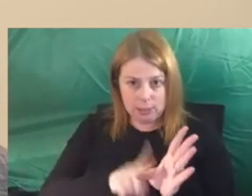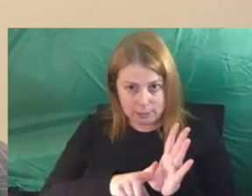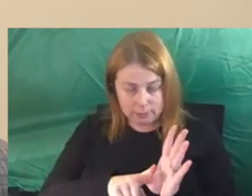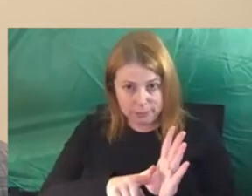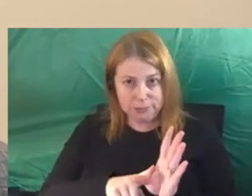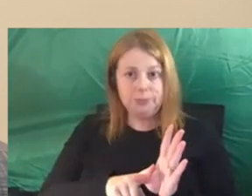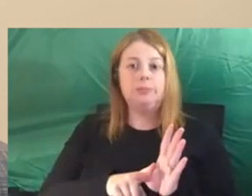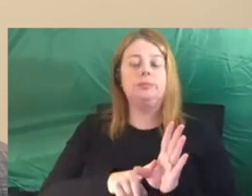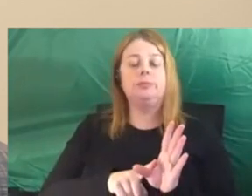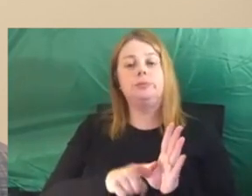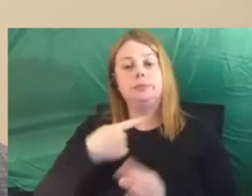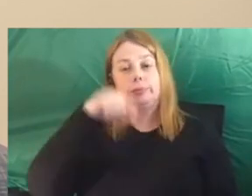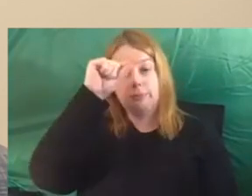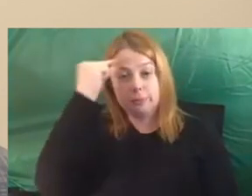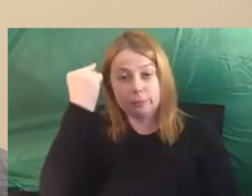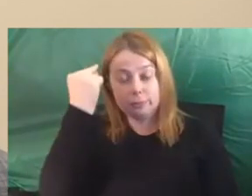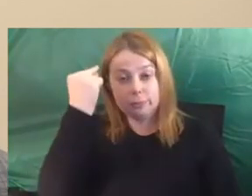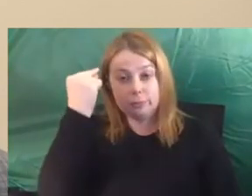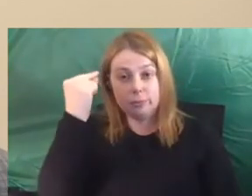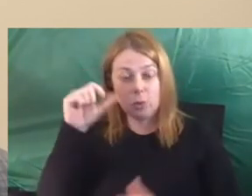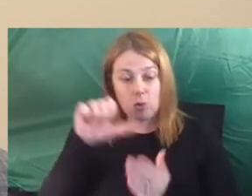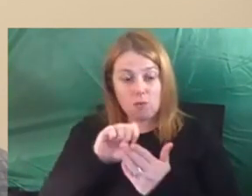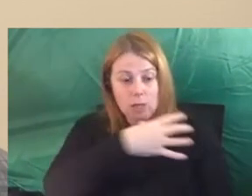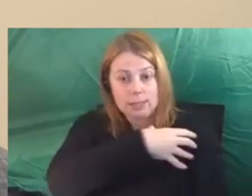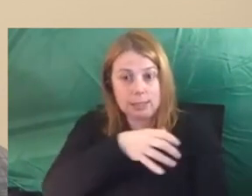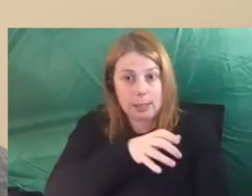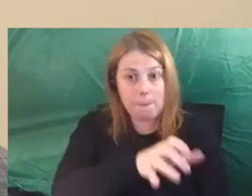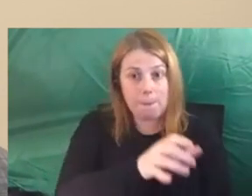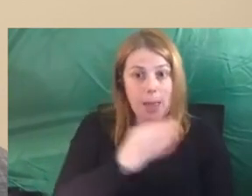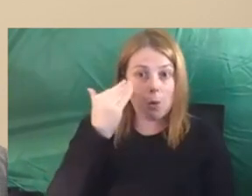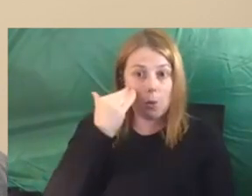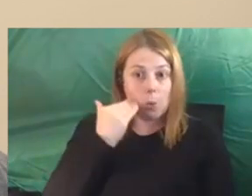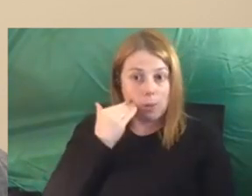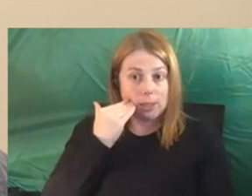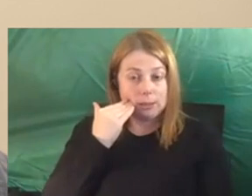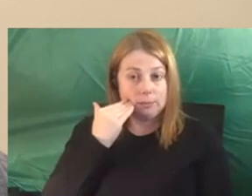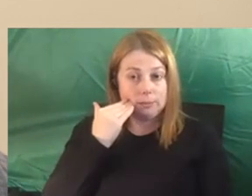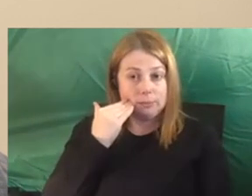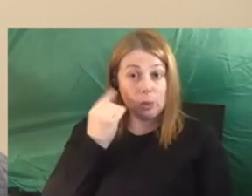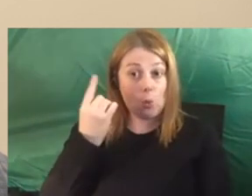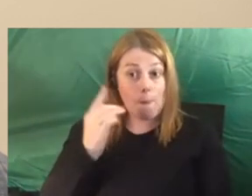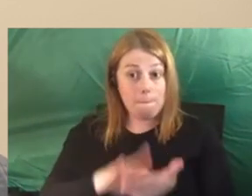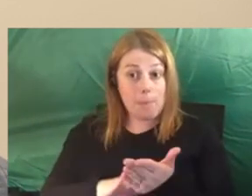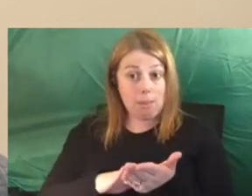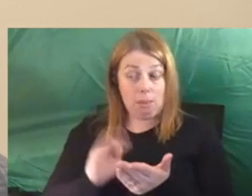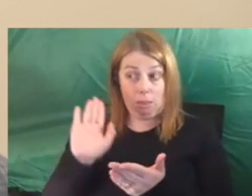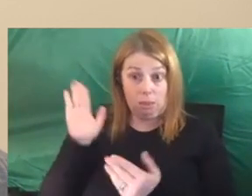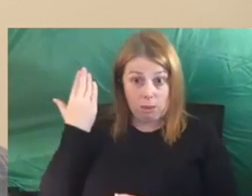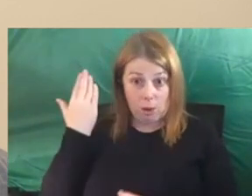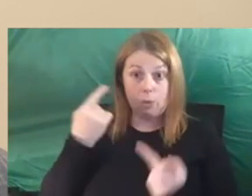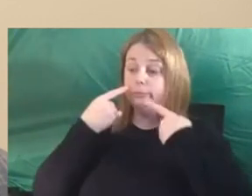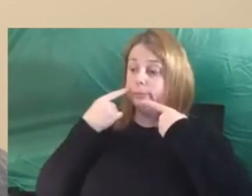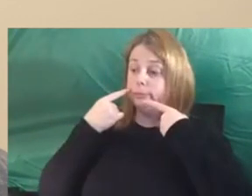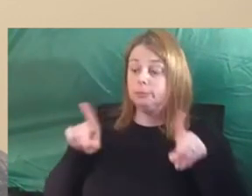financially empower women through that foundation. And it was about a month ago that we actually announced